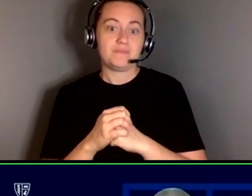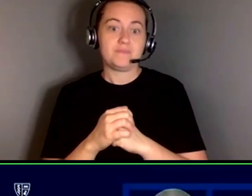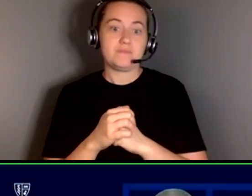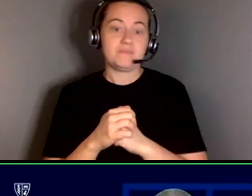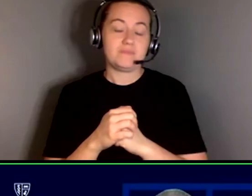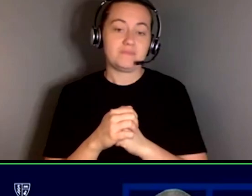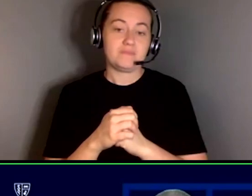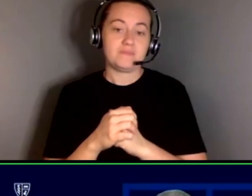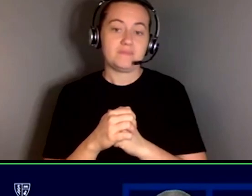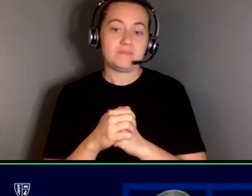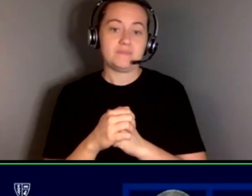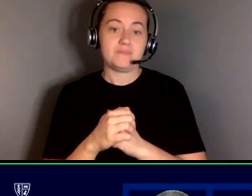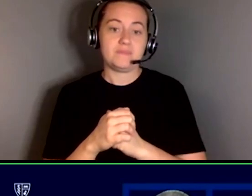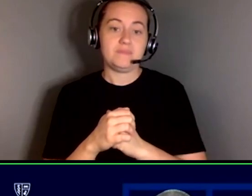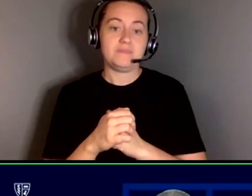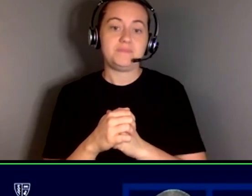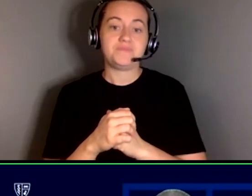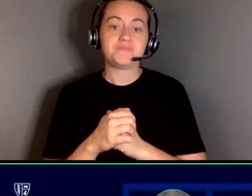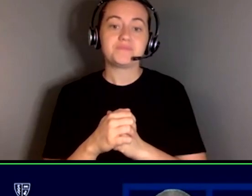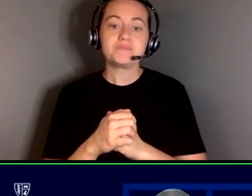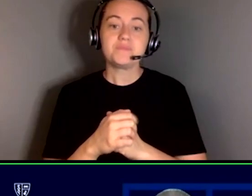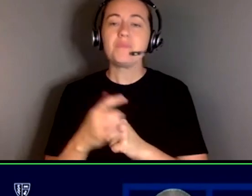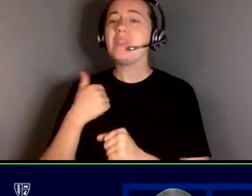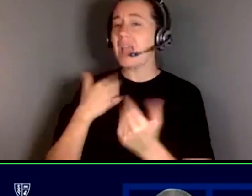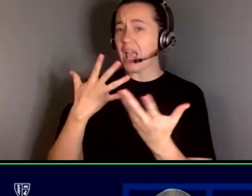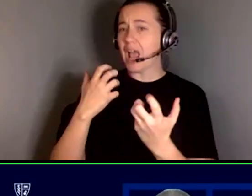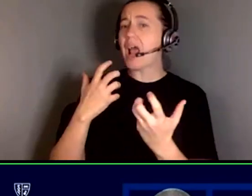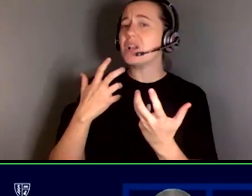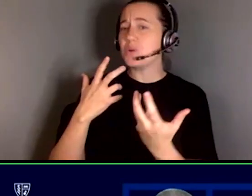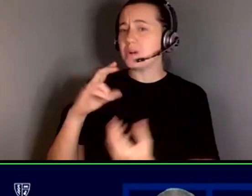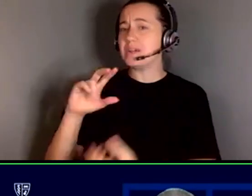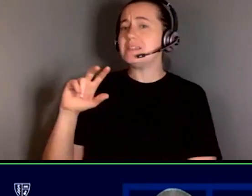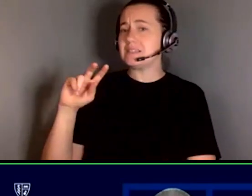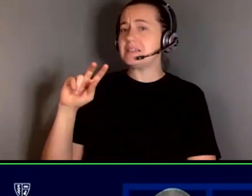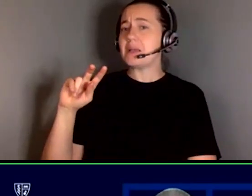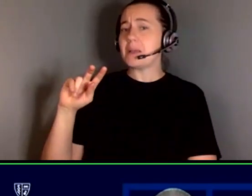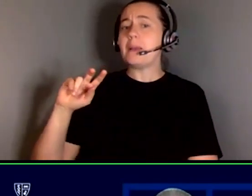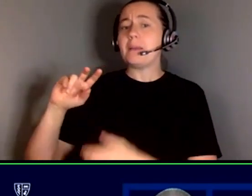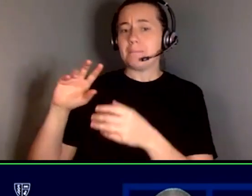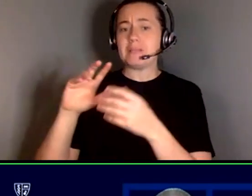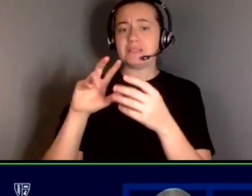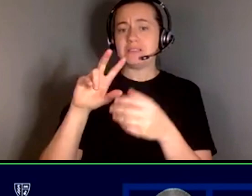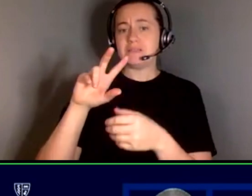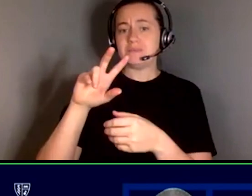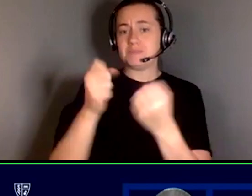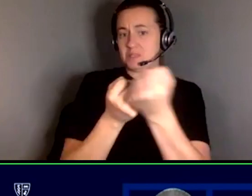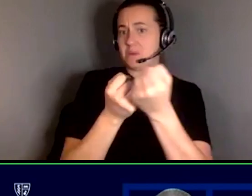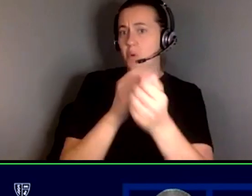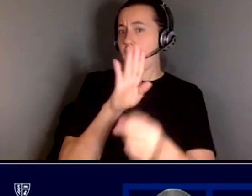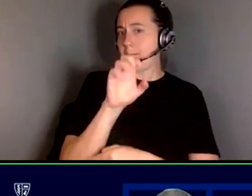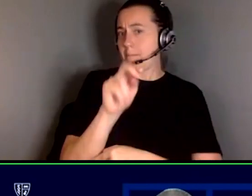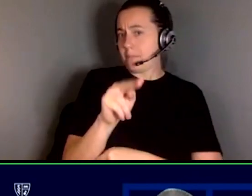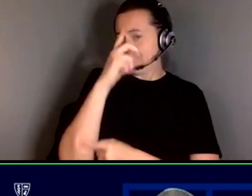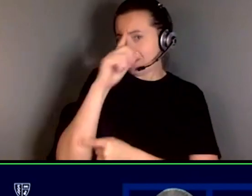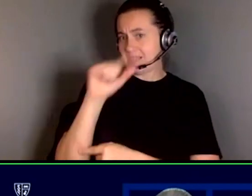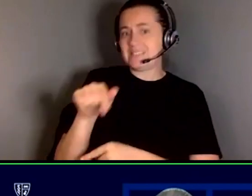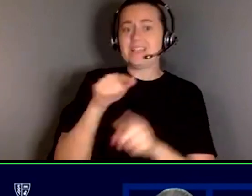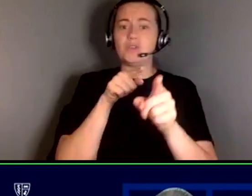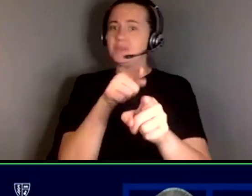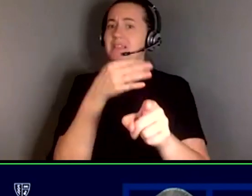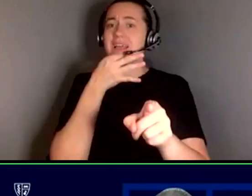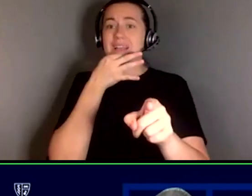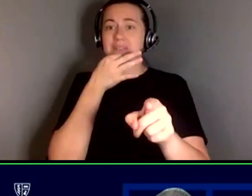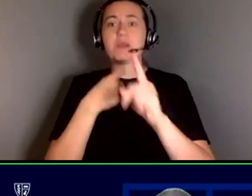and i think i i want to second something that that ben said well he's the expert not me but they're they call it interpreter